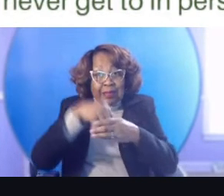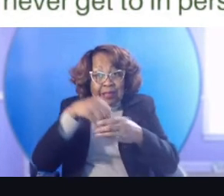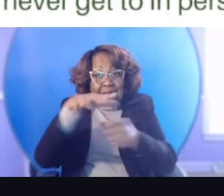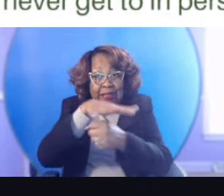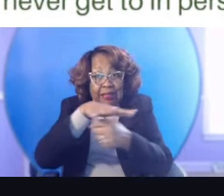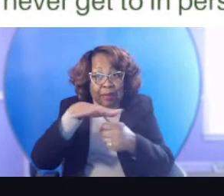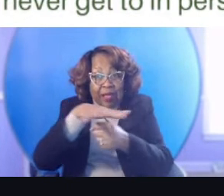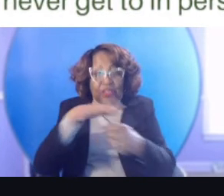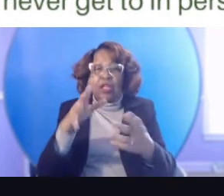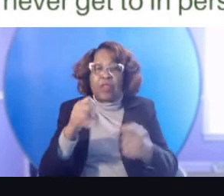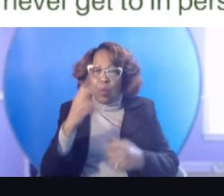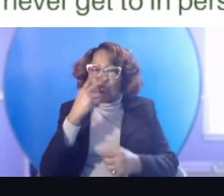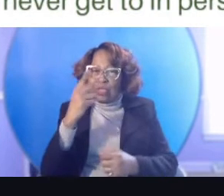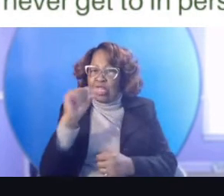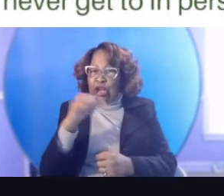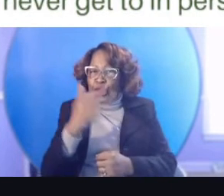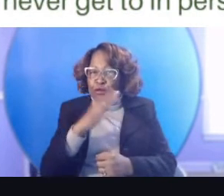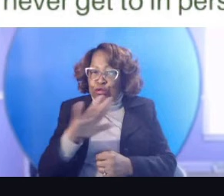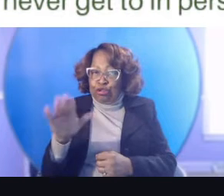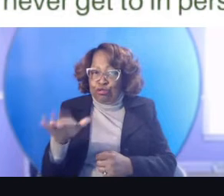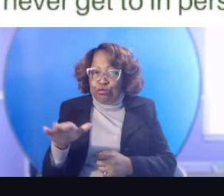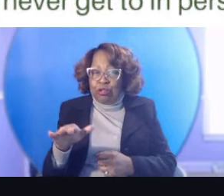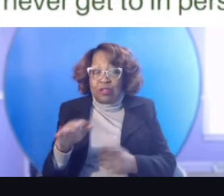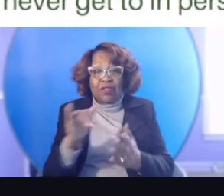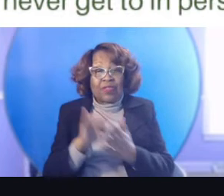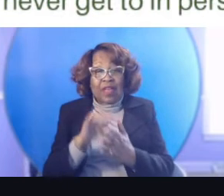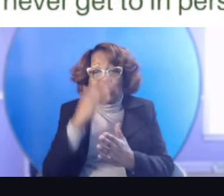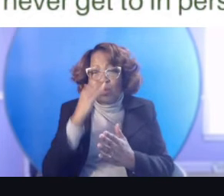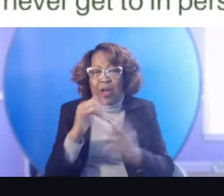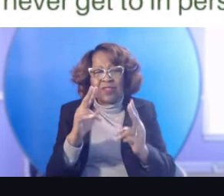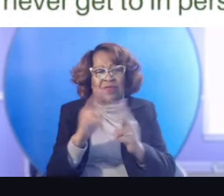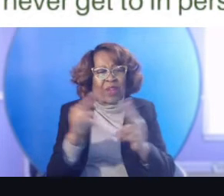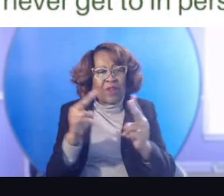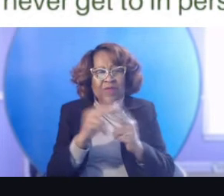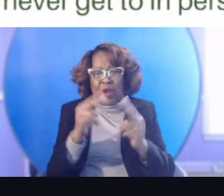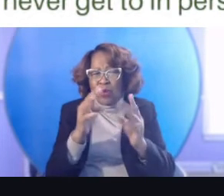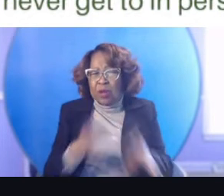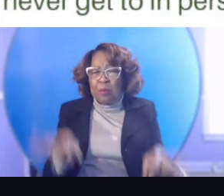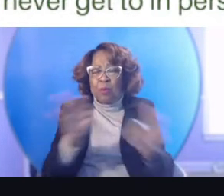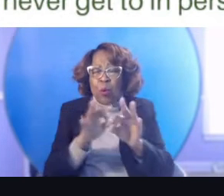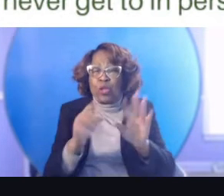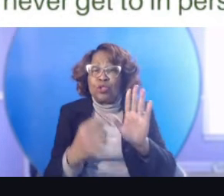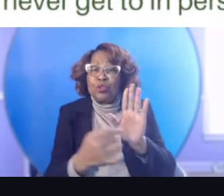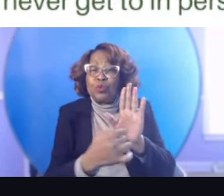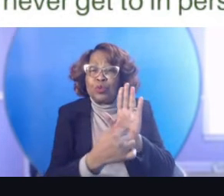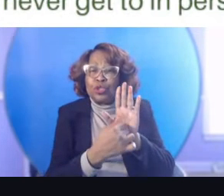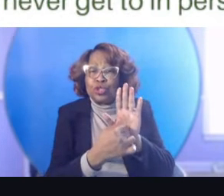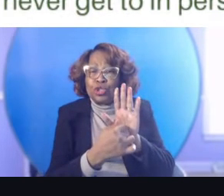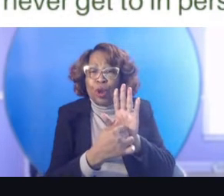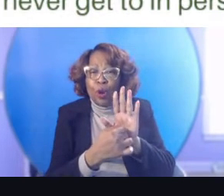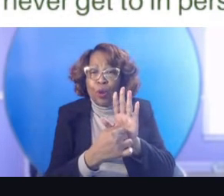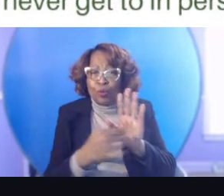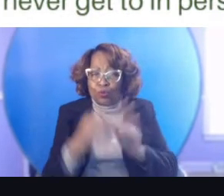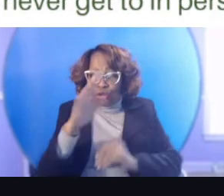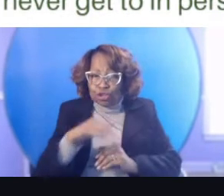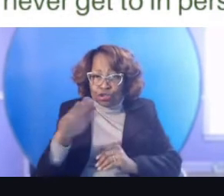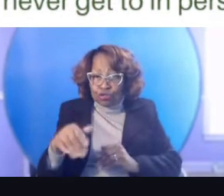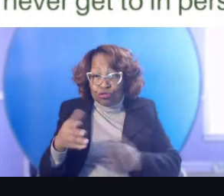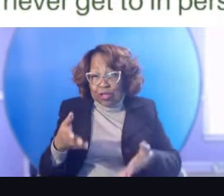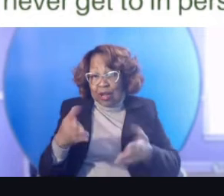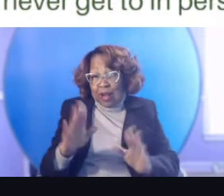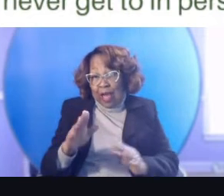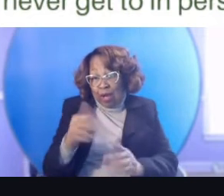want to see other children there. And that's why it's very, very important for us to show children, um, in our socials and allow them to teach courses too.